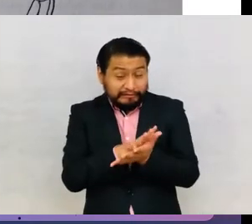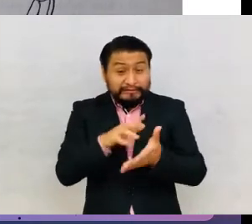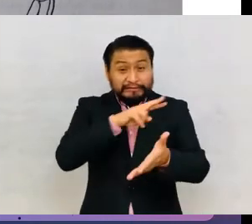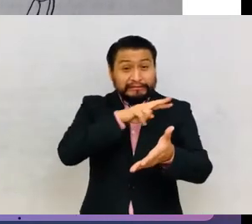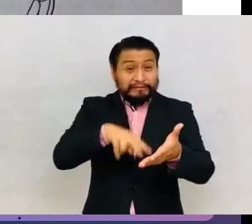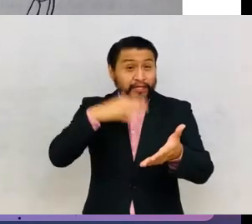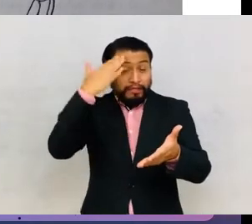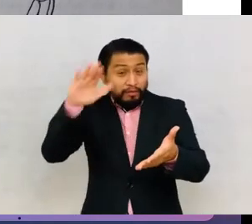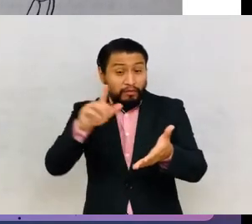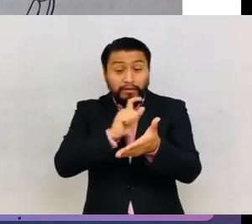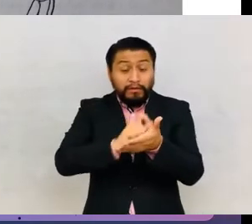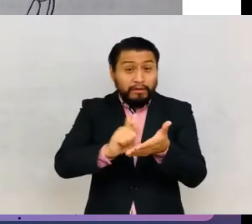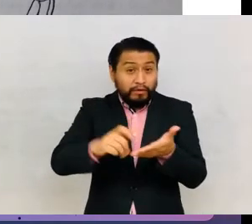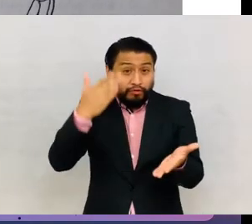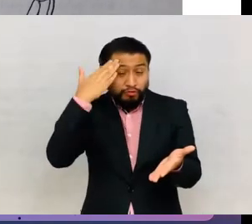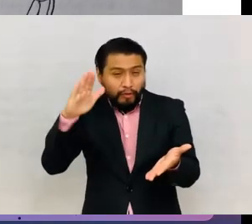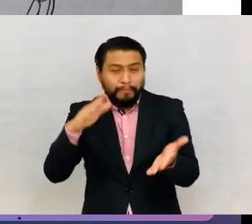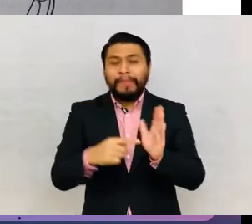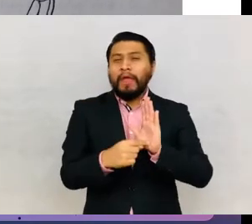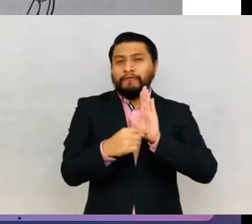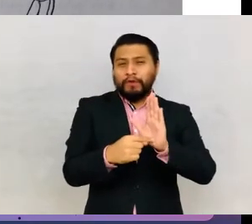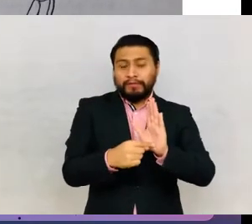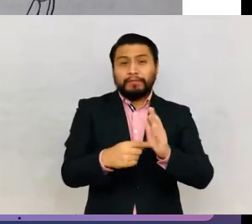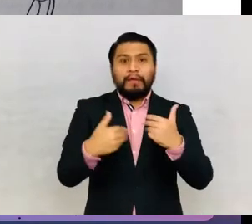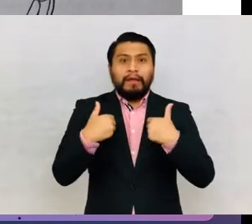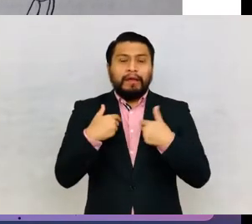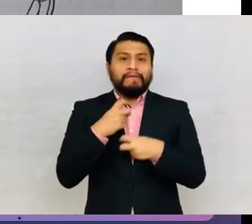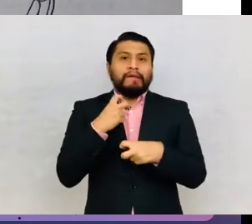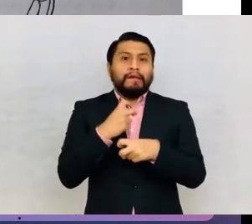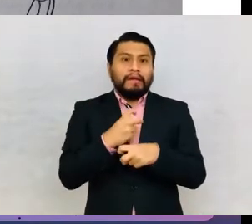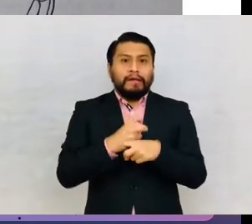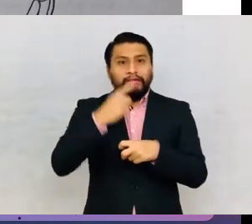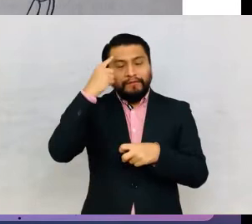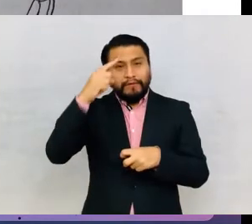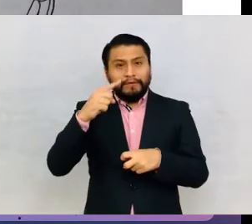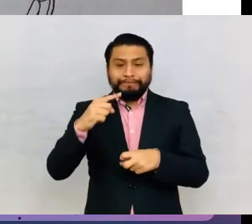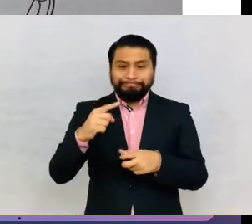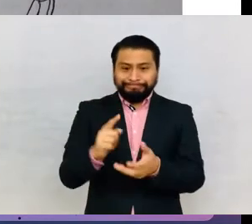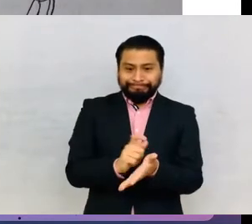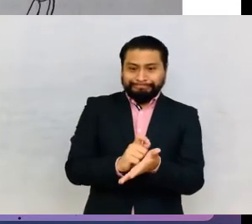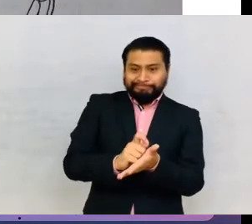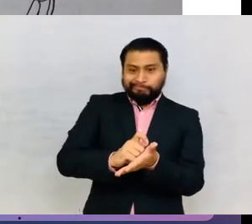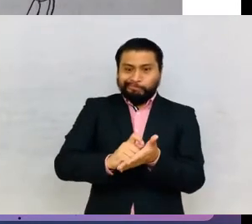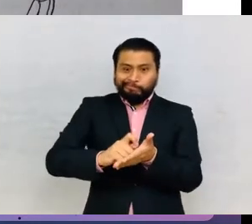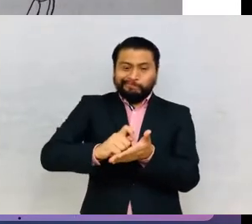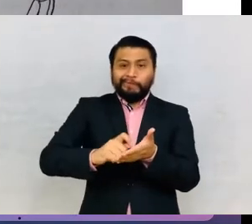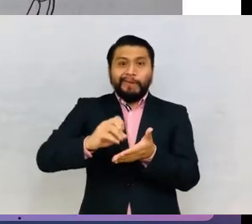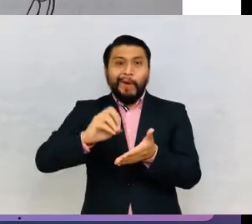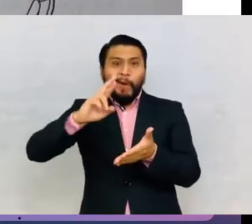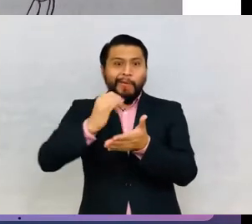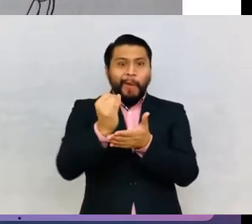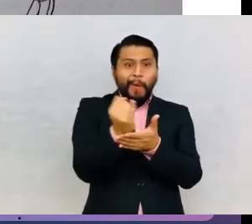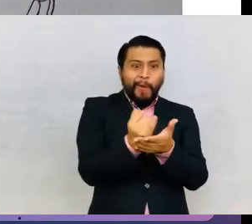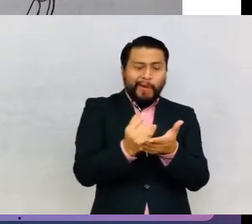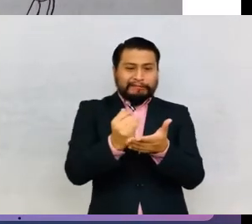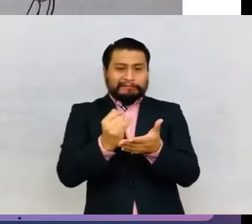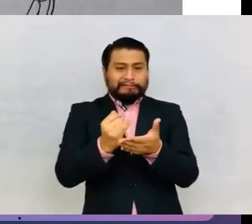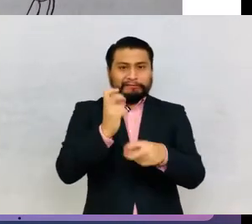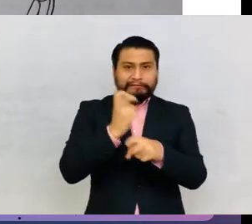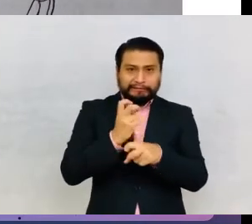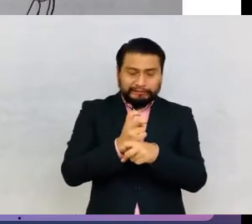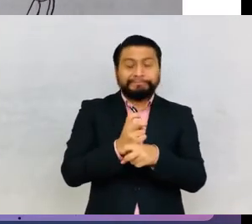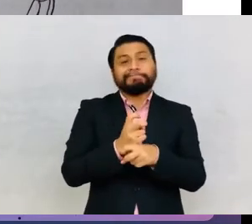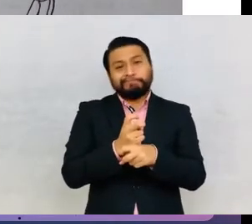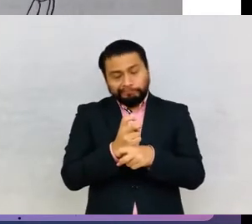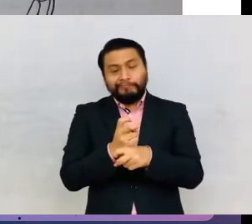to read and write. Having, for example, having, example, holding a pencil and drawing with it. Various social